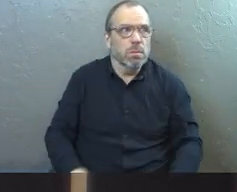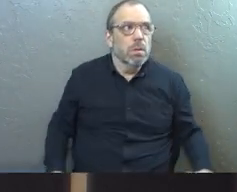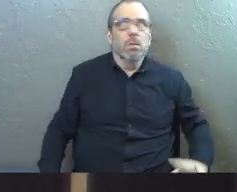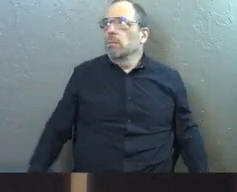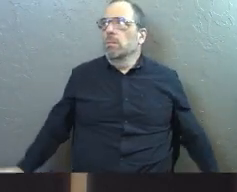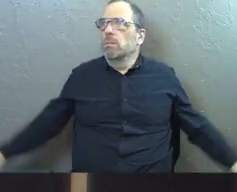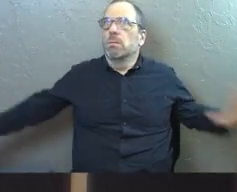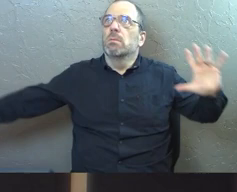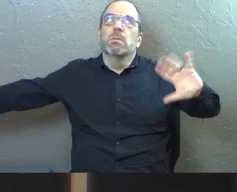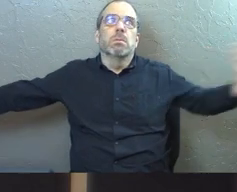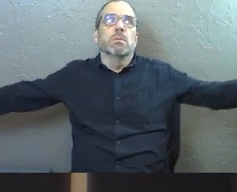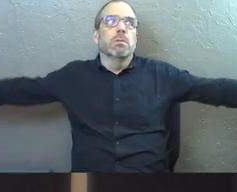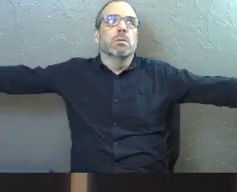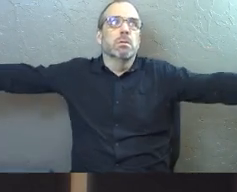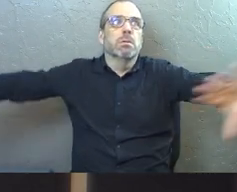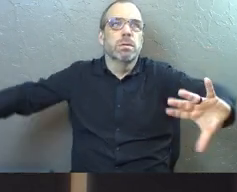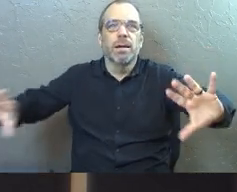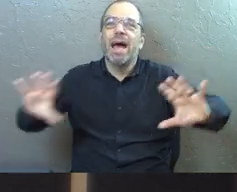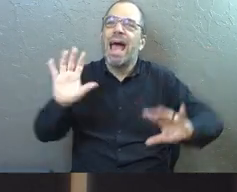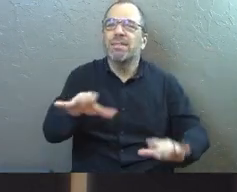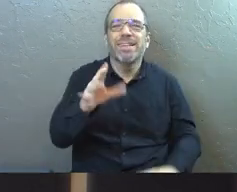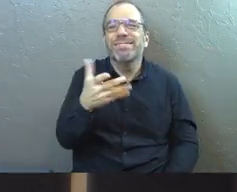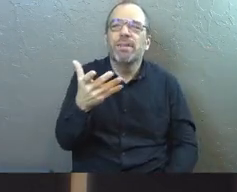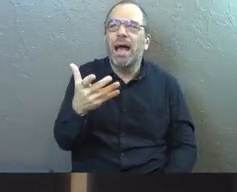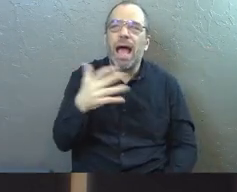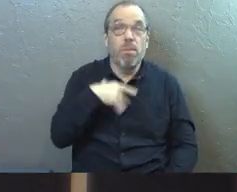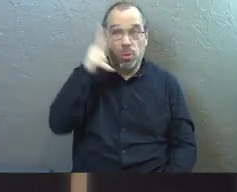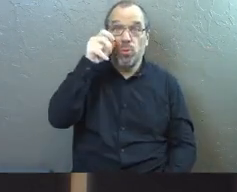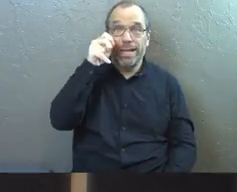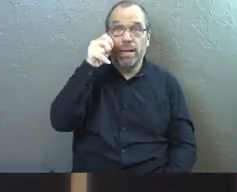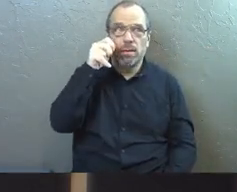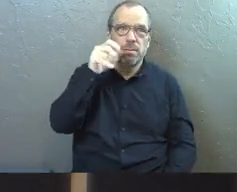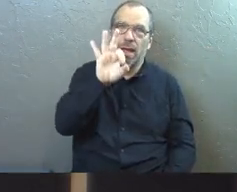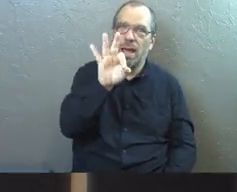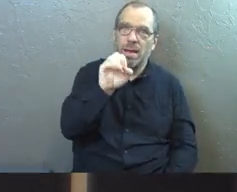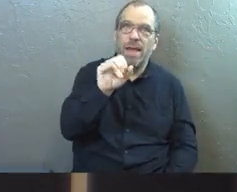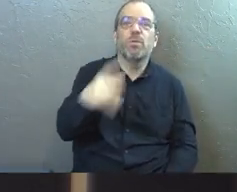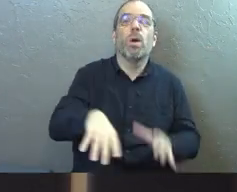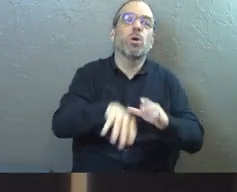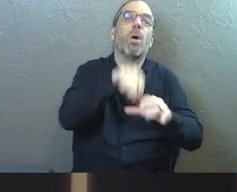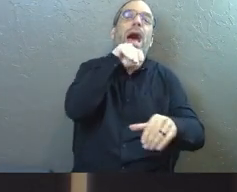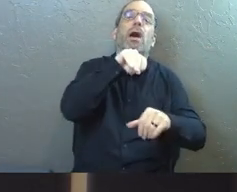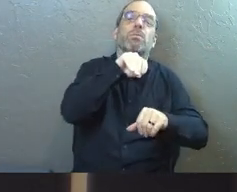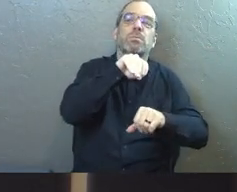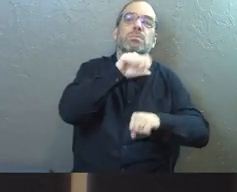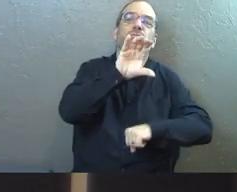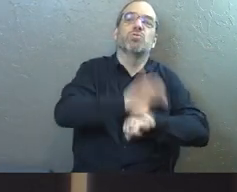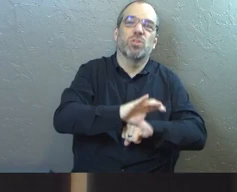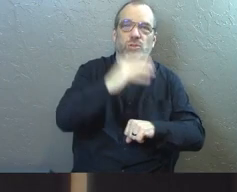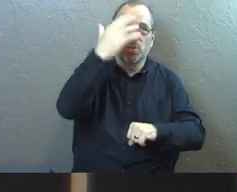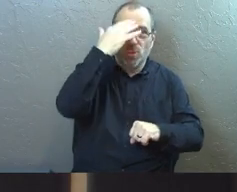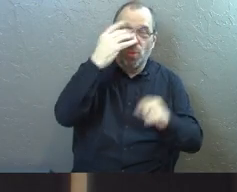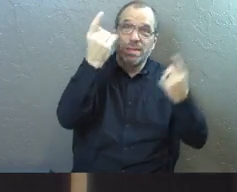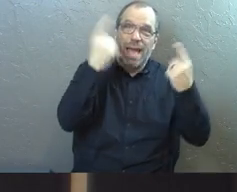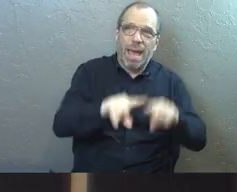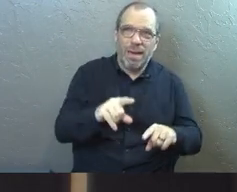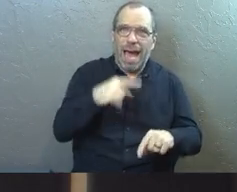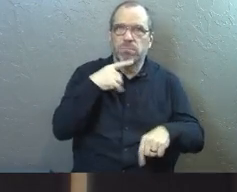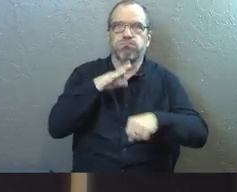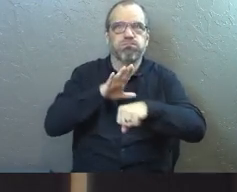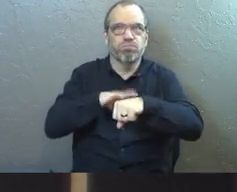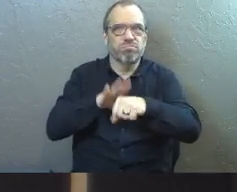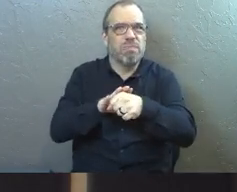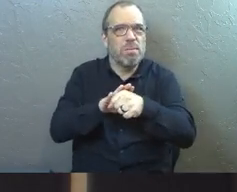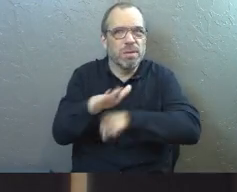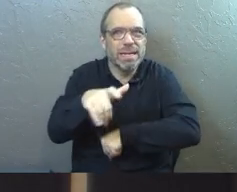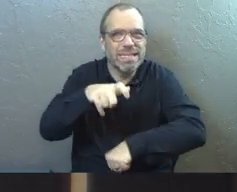thing, that's 100% fine. And you can, you can hear the message out in the foyer. If you wanted to step out during that moment, you'll know when it's coming. I'll give plenty